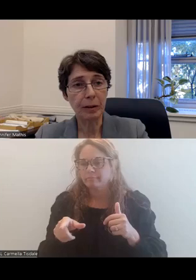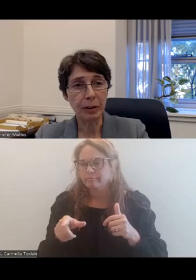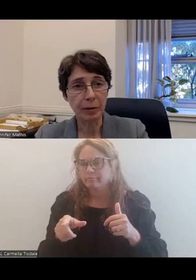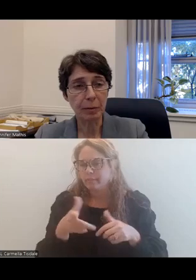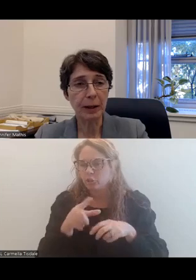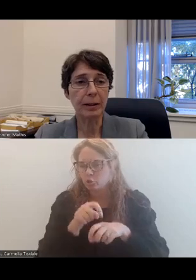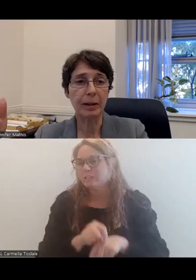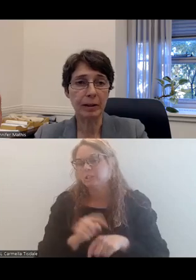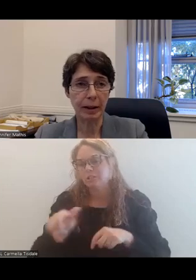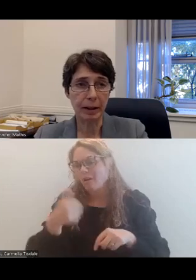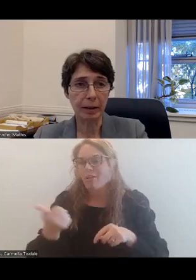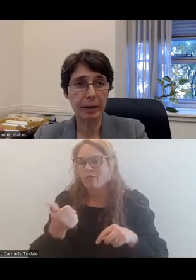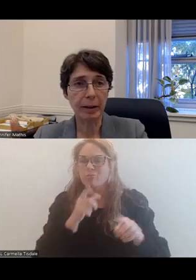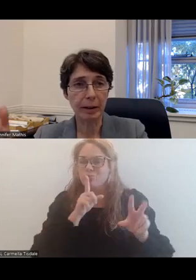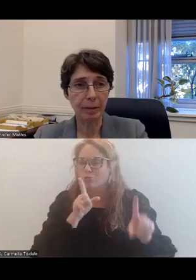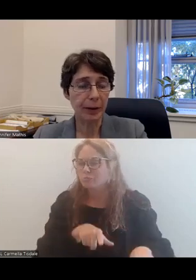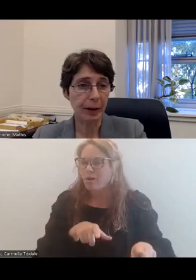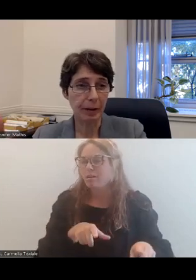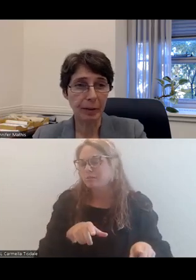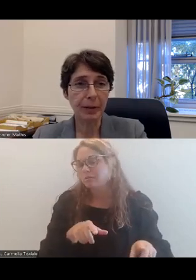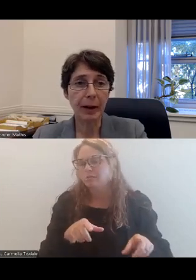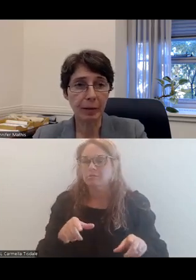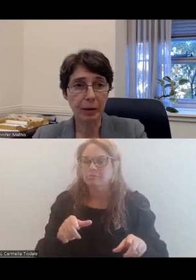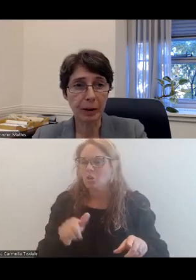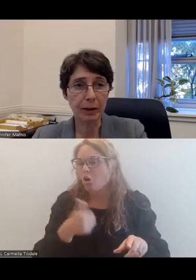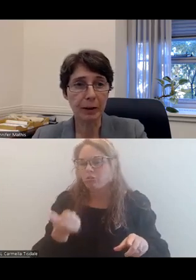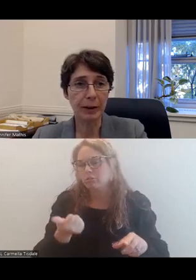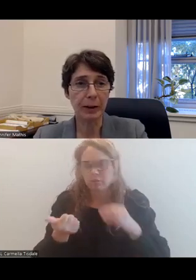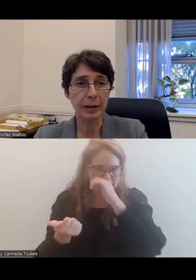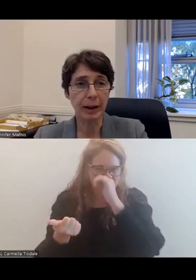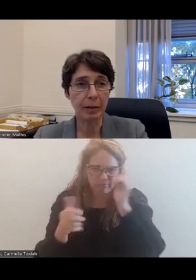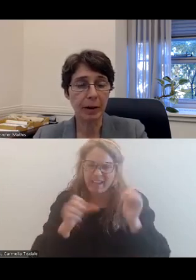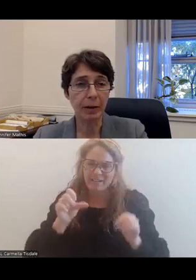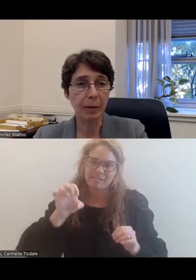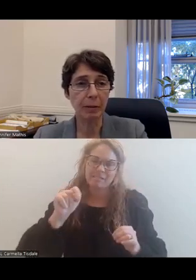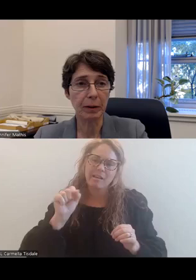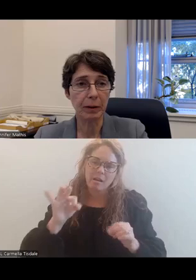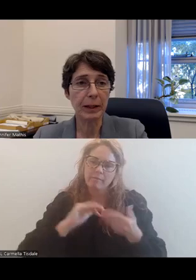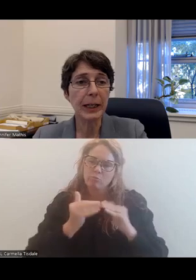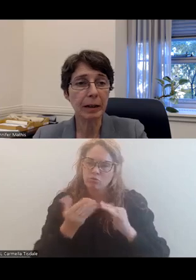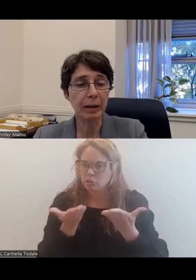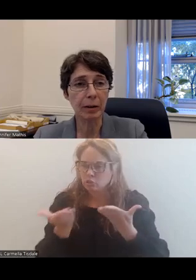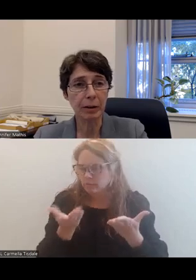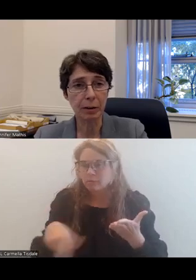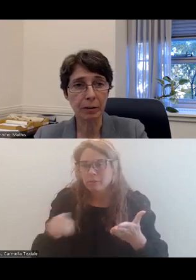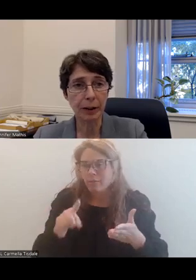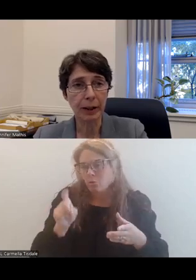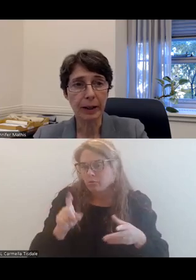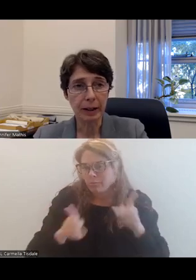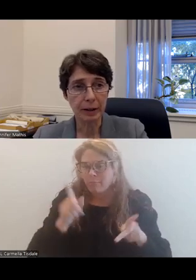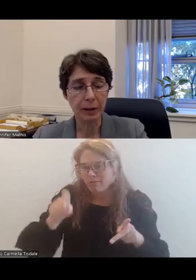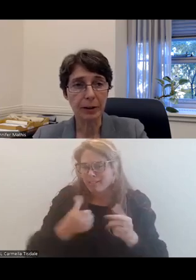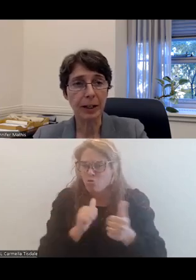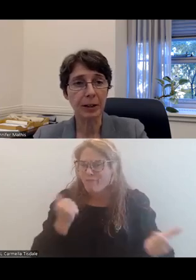of alternative responses and the set of community services that people need in order to